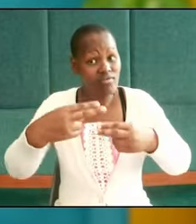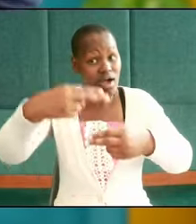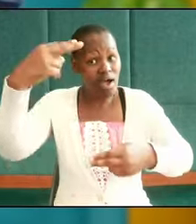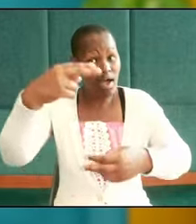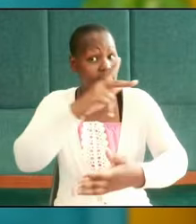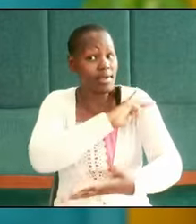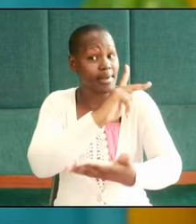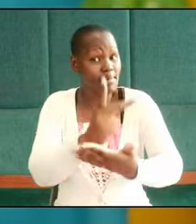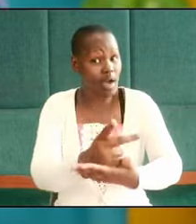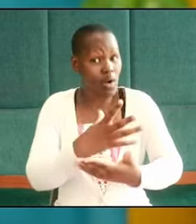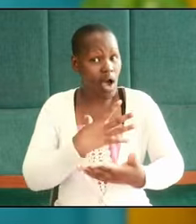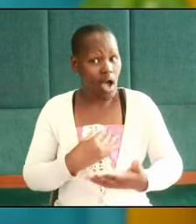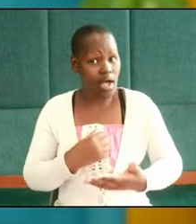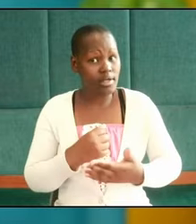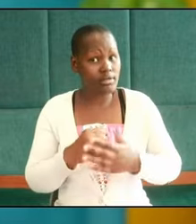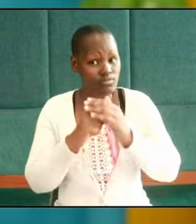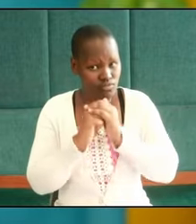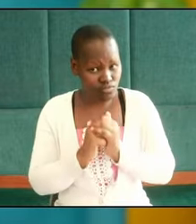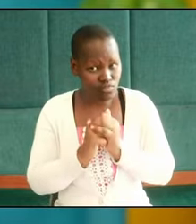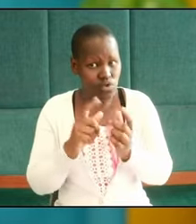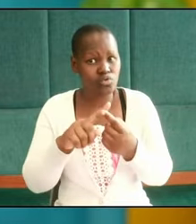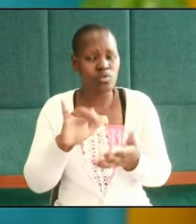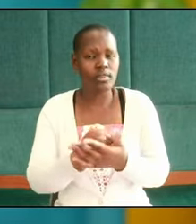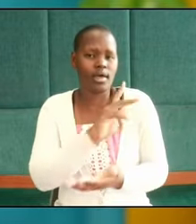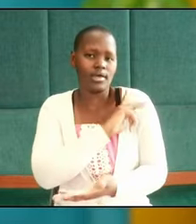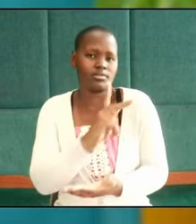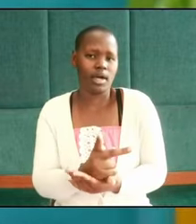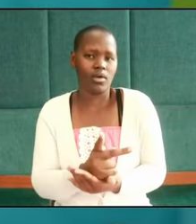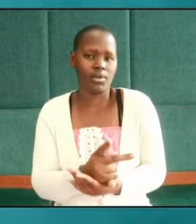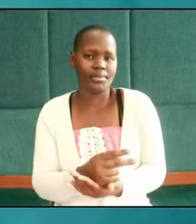power and to subject ourselves to that higher power